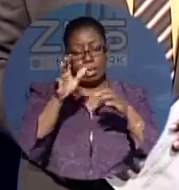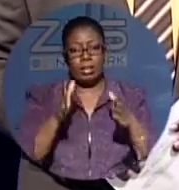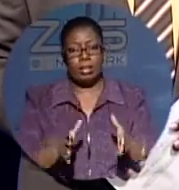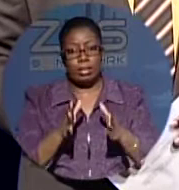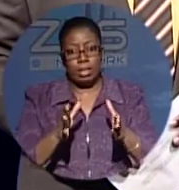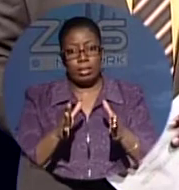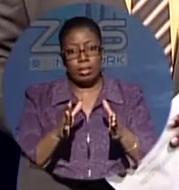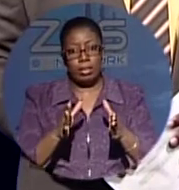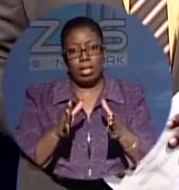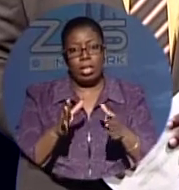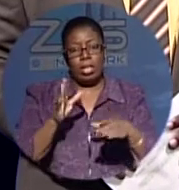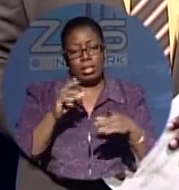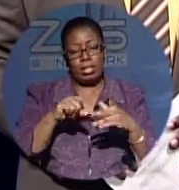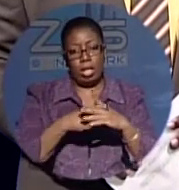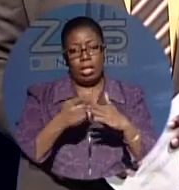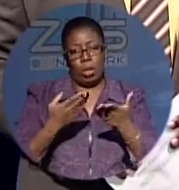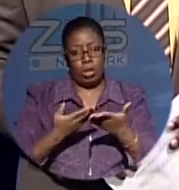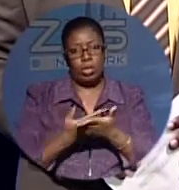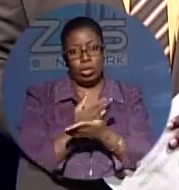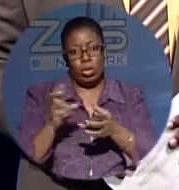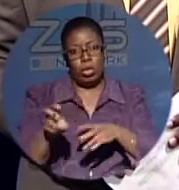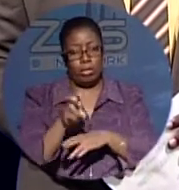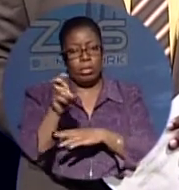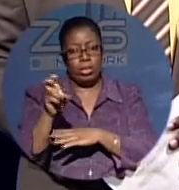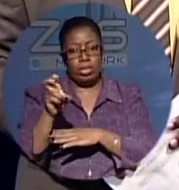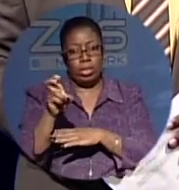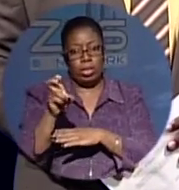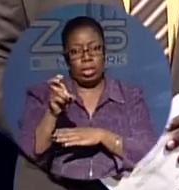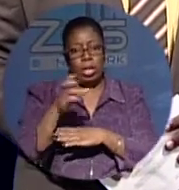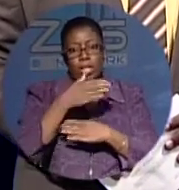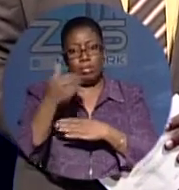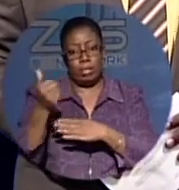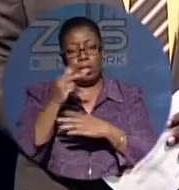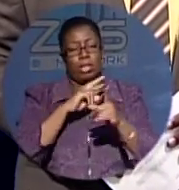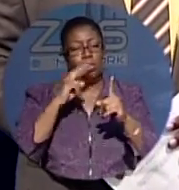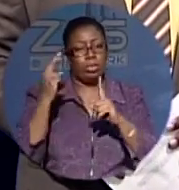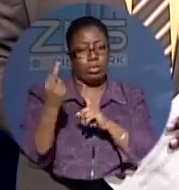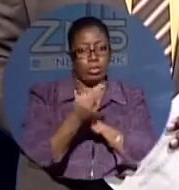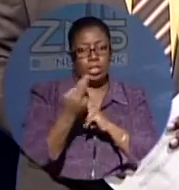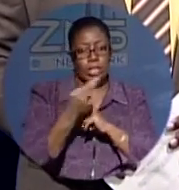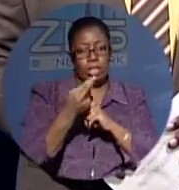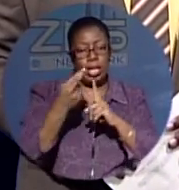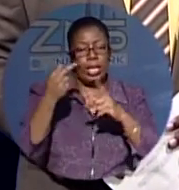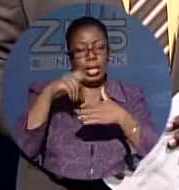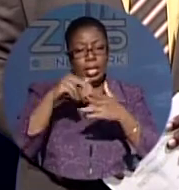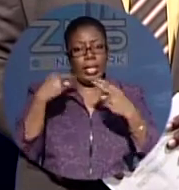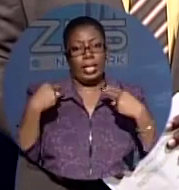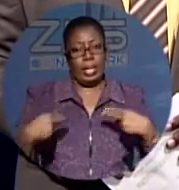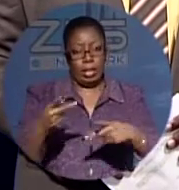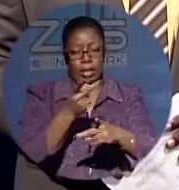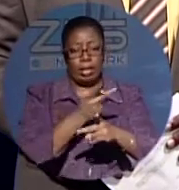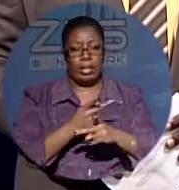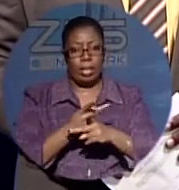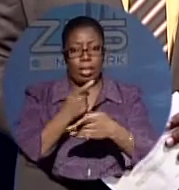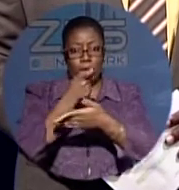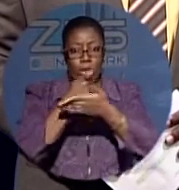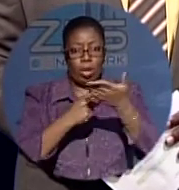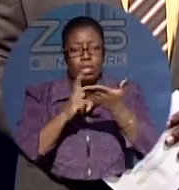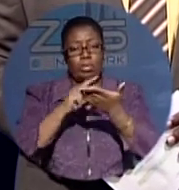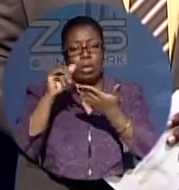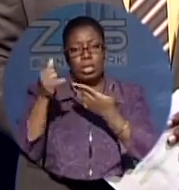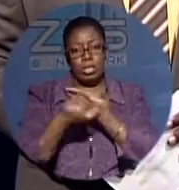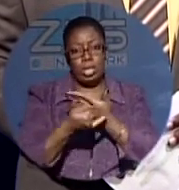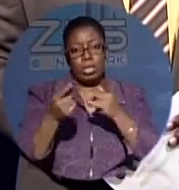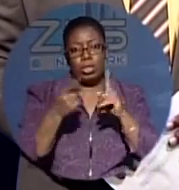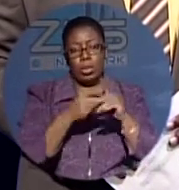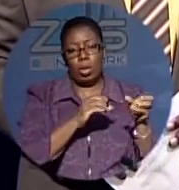venture that will make the hospital the envy of the region in critical care. Prime Minister Hubert Ingram says the overall cost of the project will